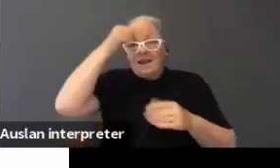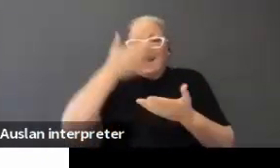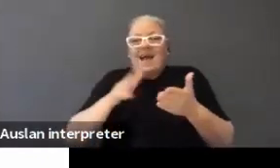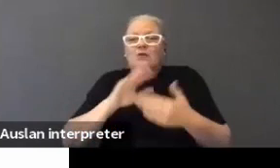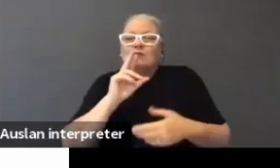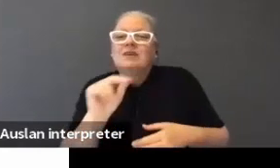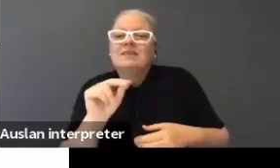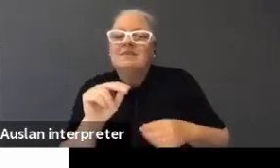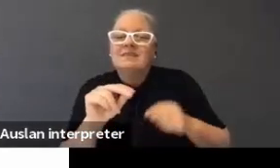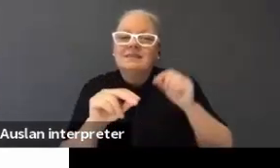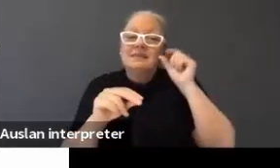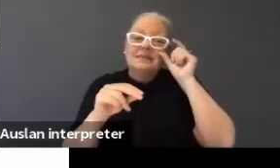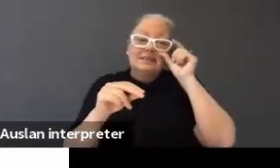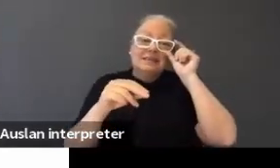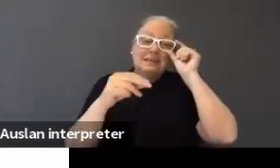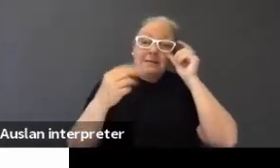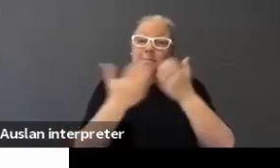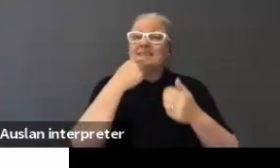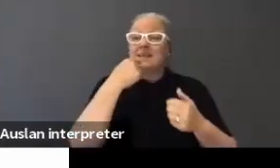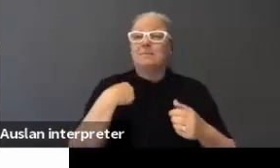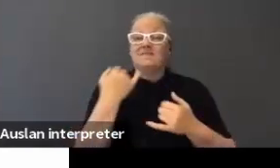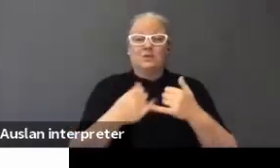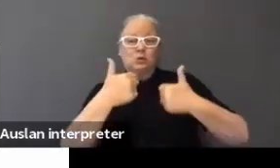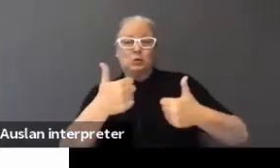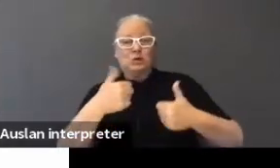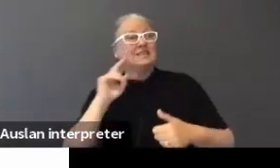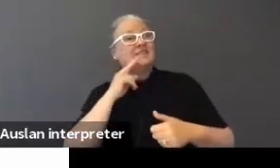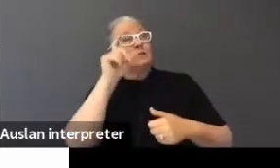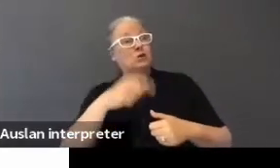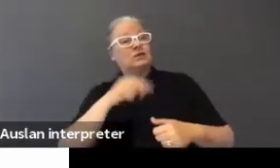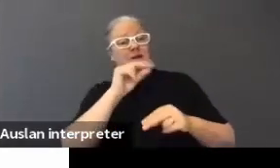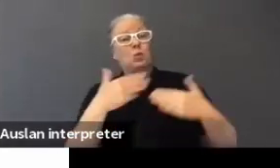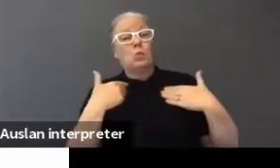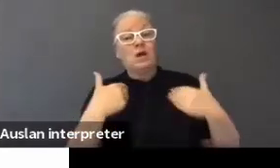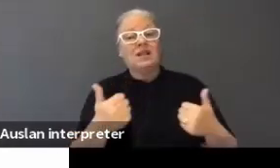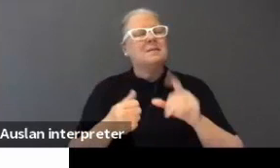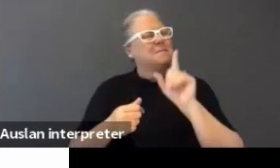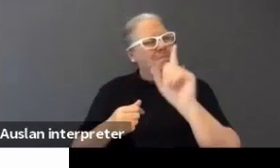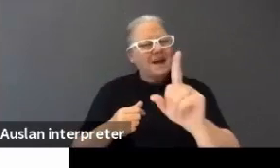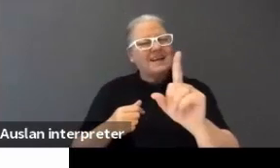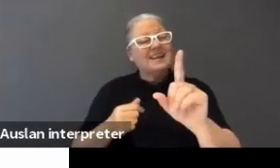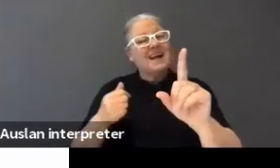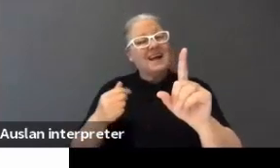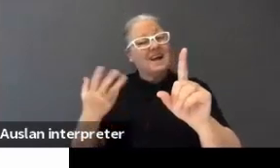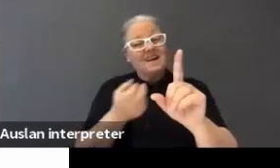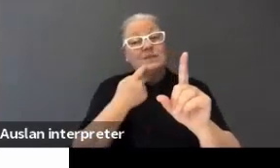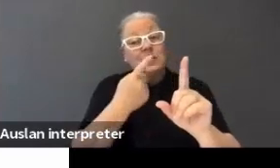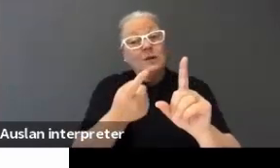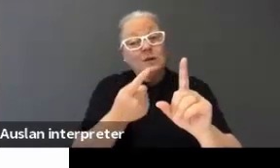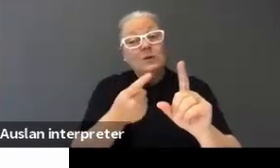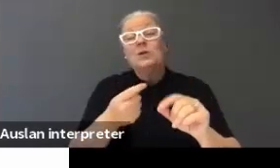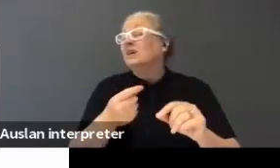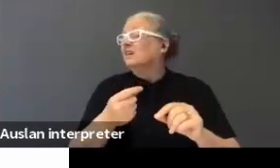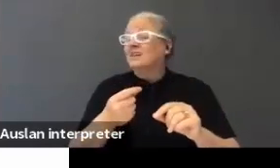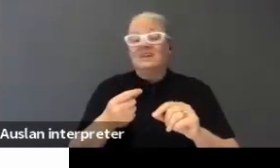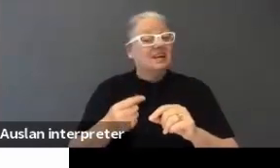People say I have very good language and I speak very well for a deaf person, but I tell you, it takes a hell of a lot of effort to